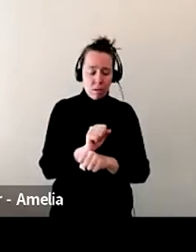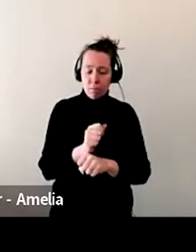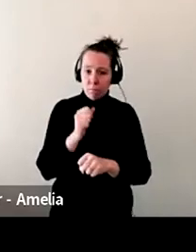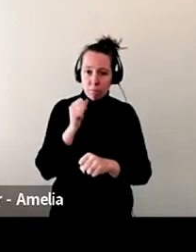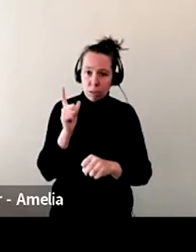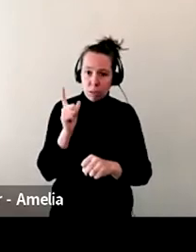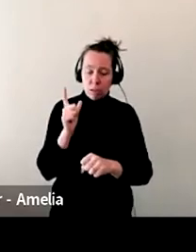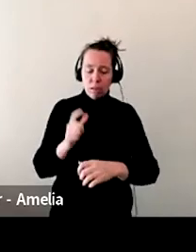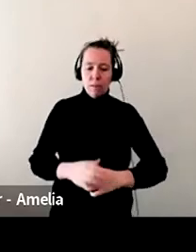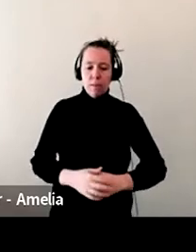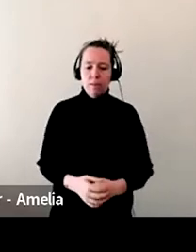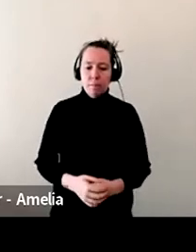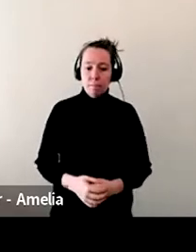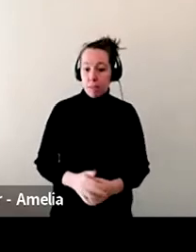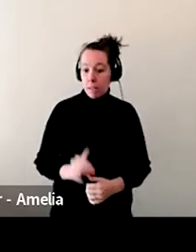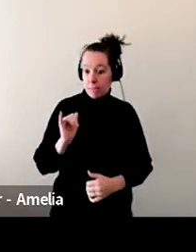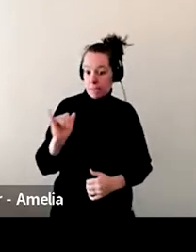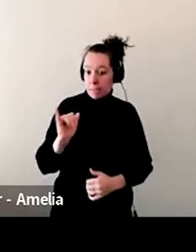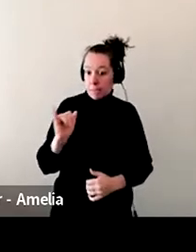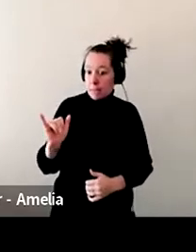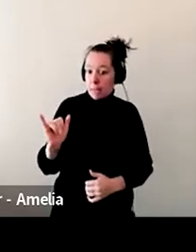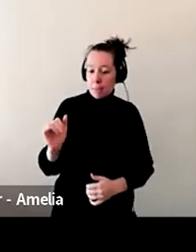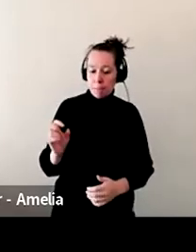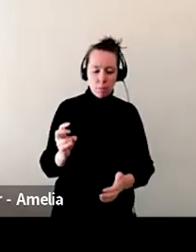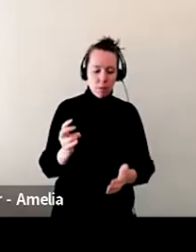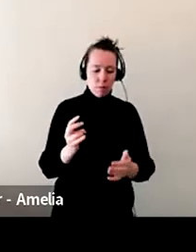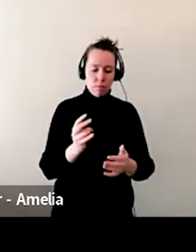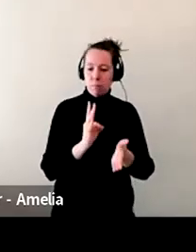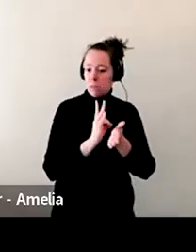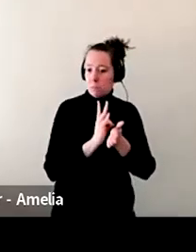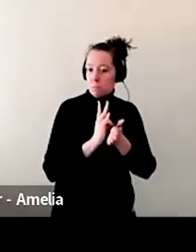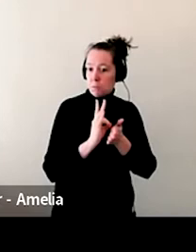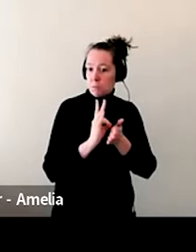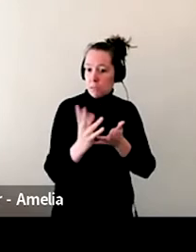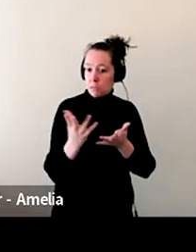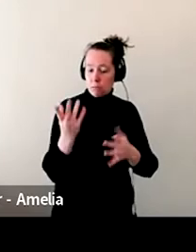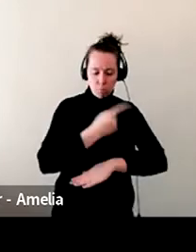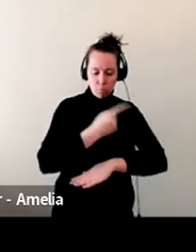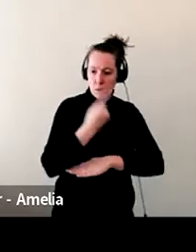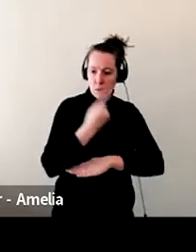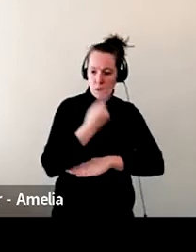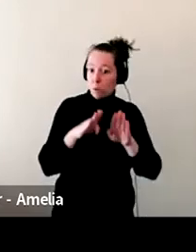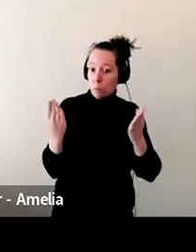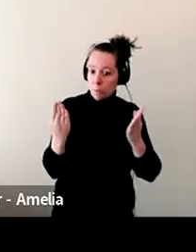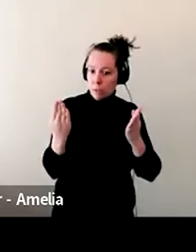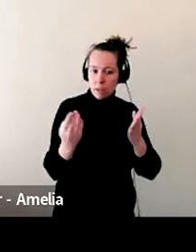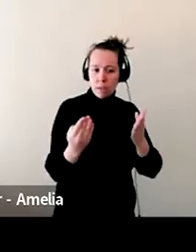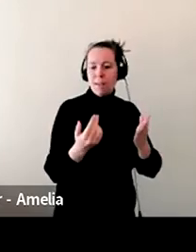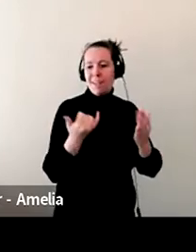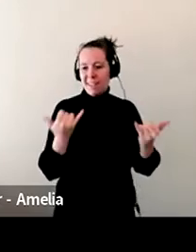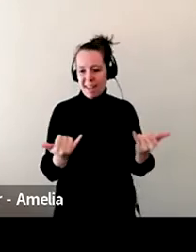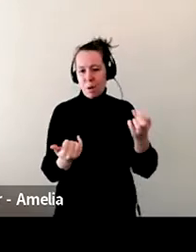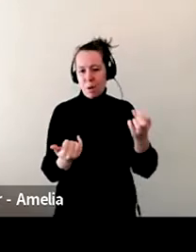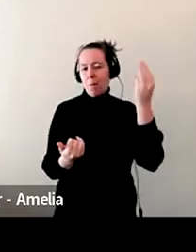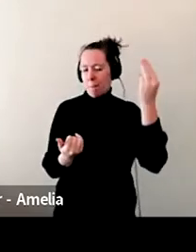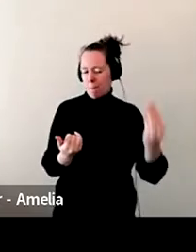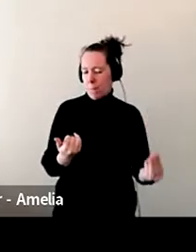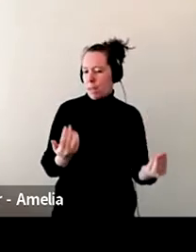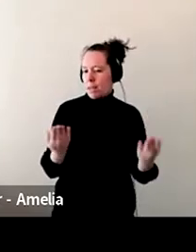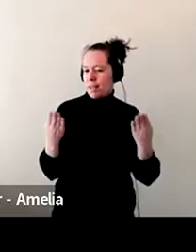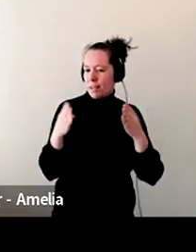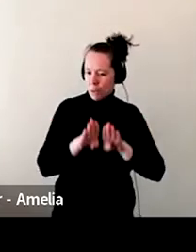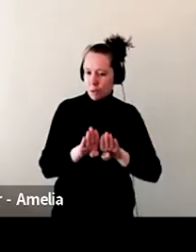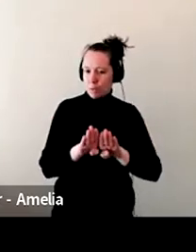Mondays. We were open seven days a week. We just started closing Mondays. Monday is one of my days off now, but I'm, I find myself